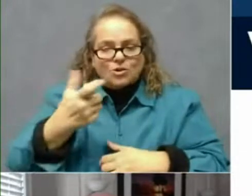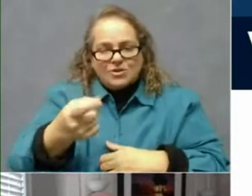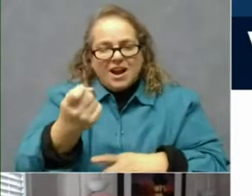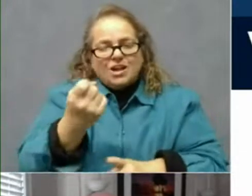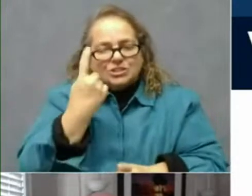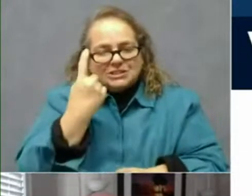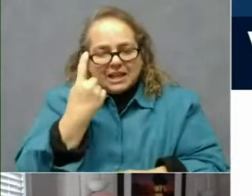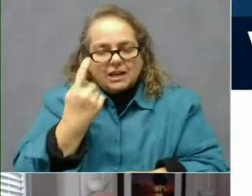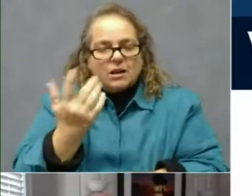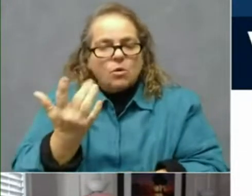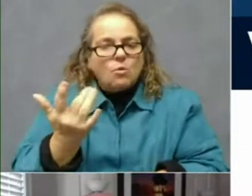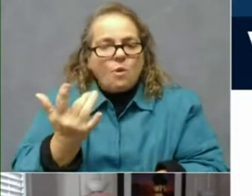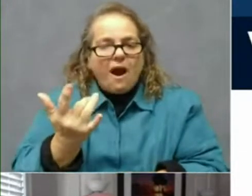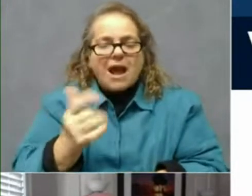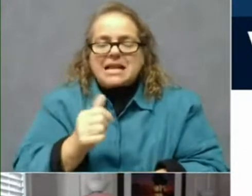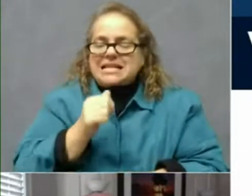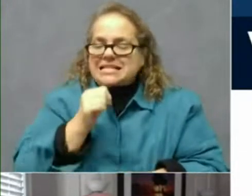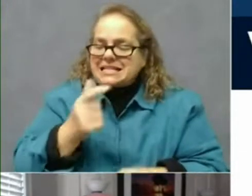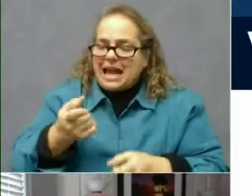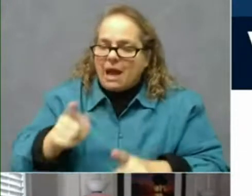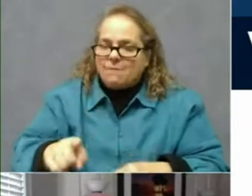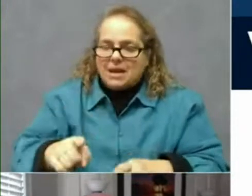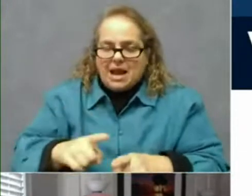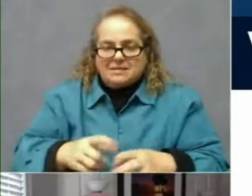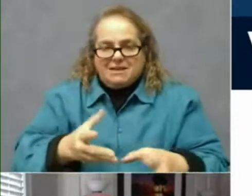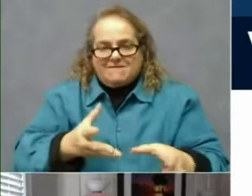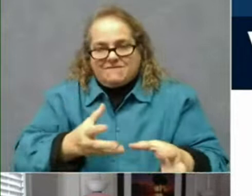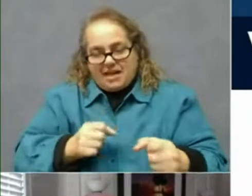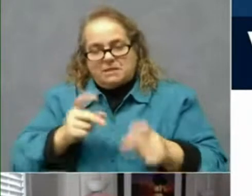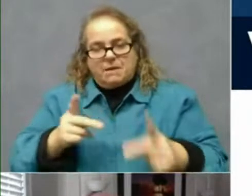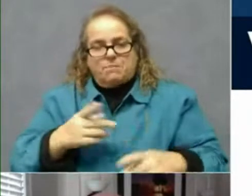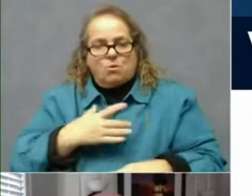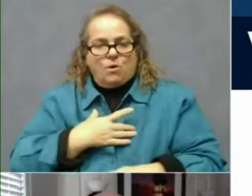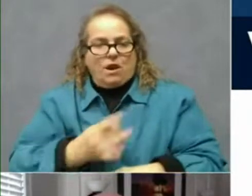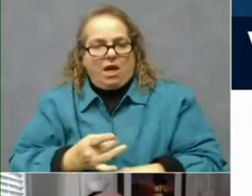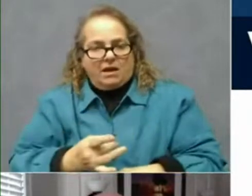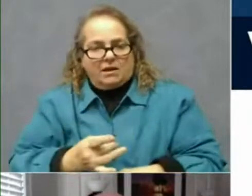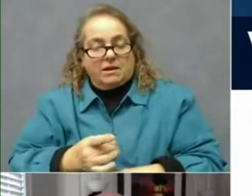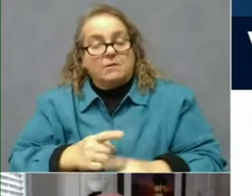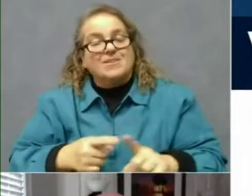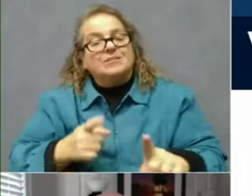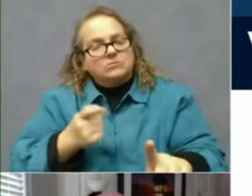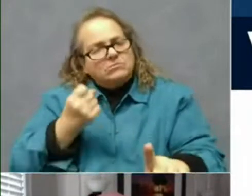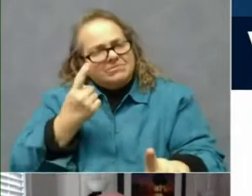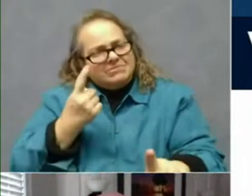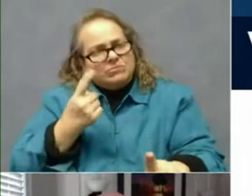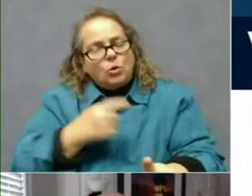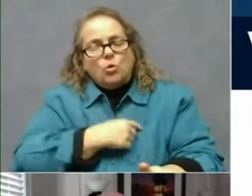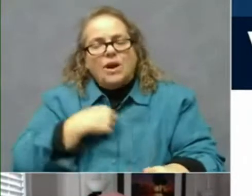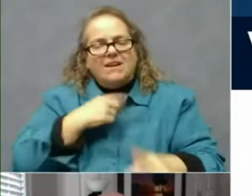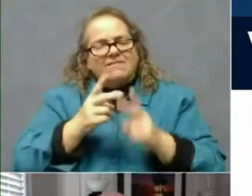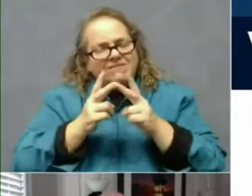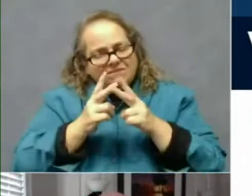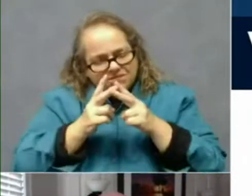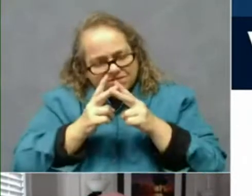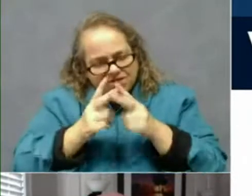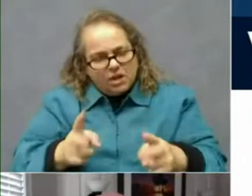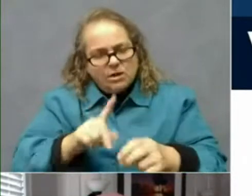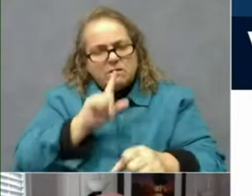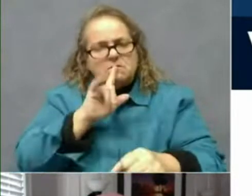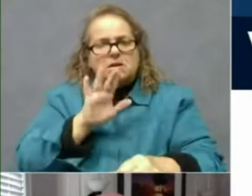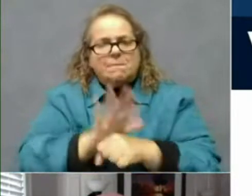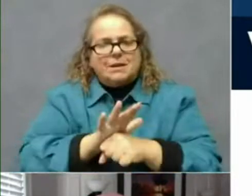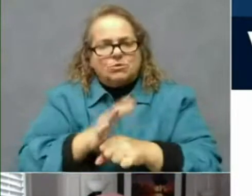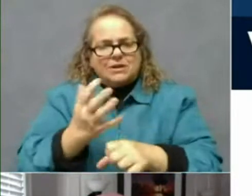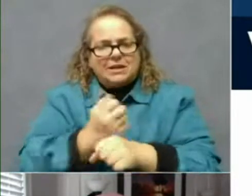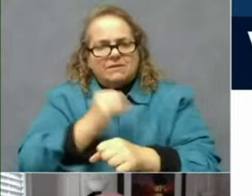easily as people would like. But I want you to hear that we are committed to getting this done quickly, efficiently, and in the best way